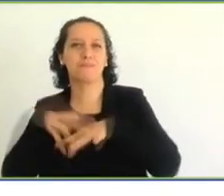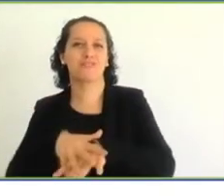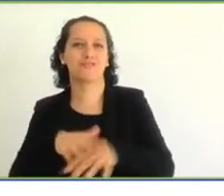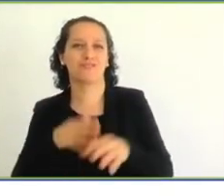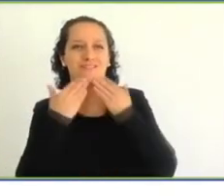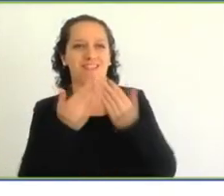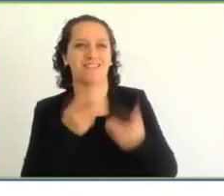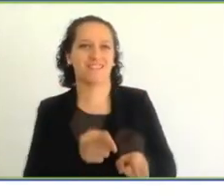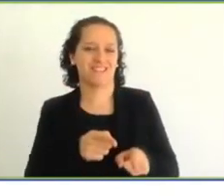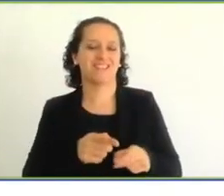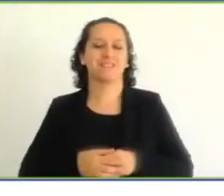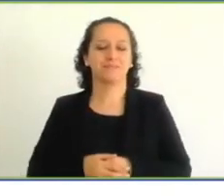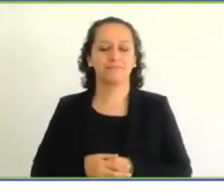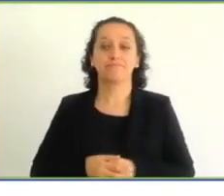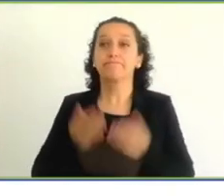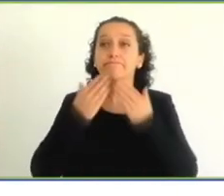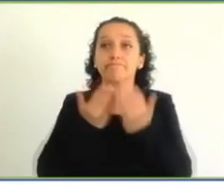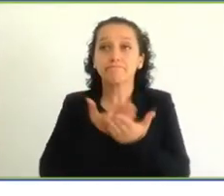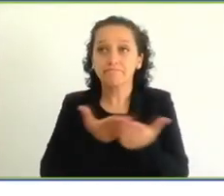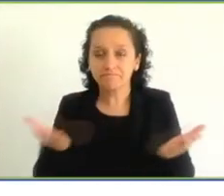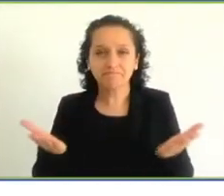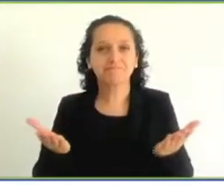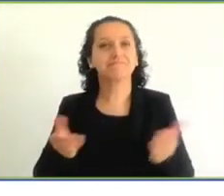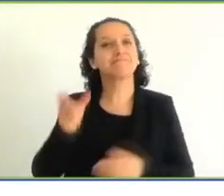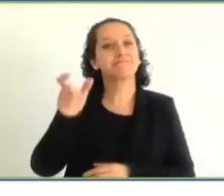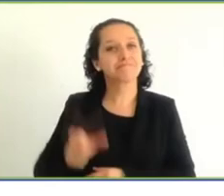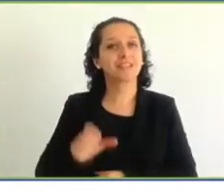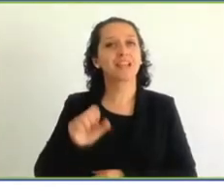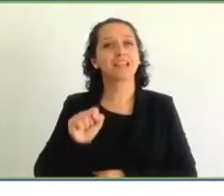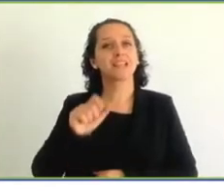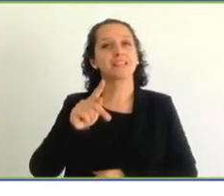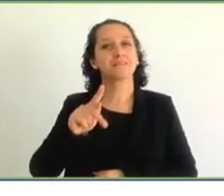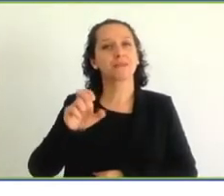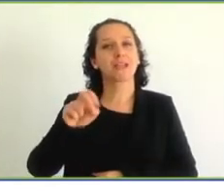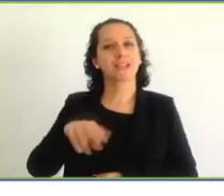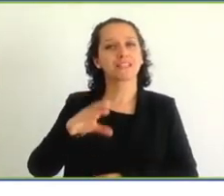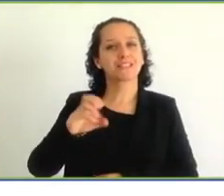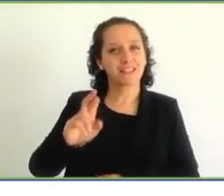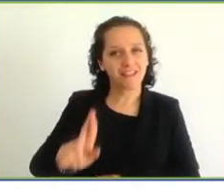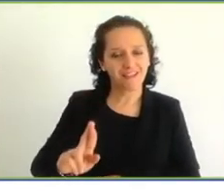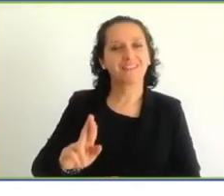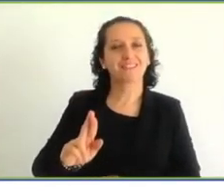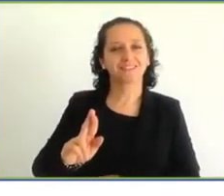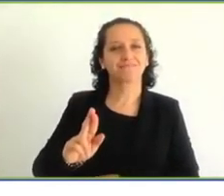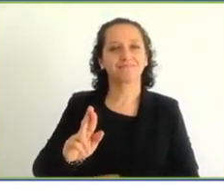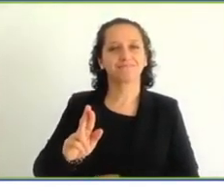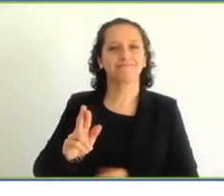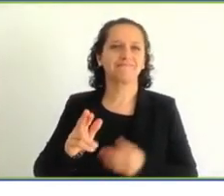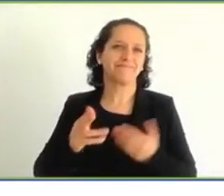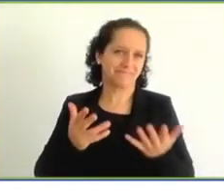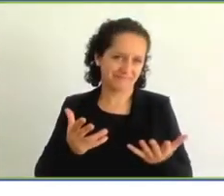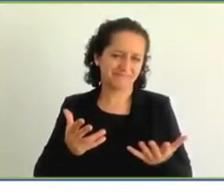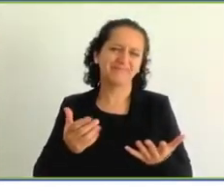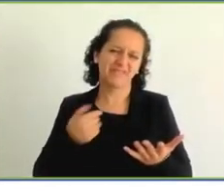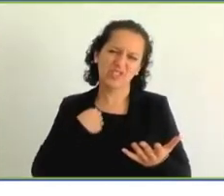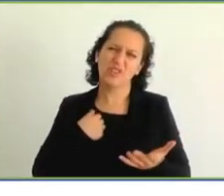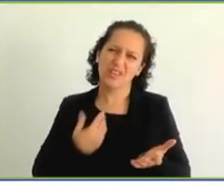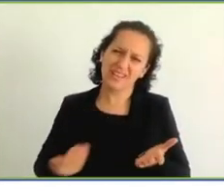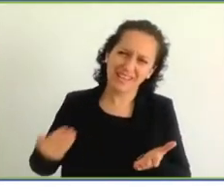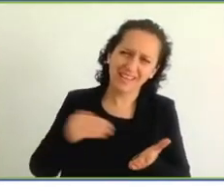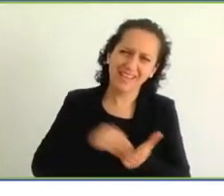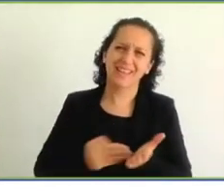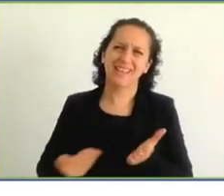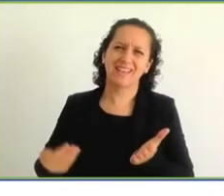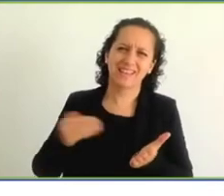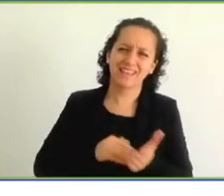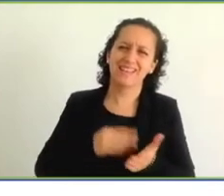Spencer, I cannot continue to tell you how much of a blessing you have been to St. Lucia